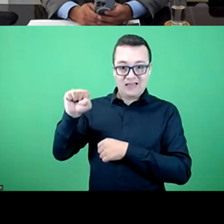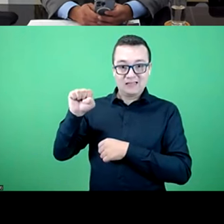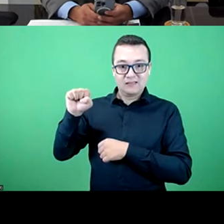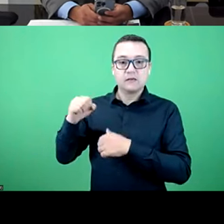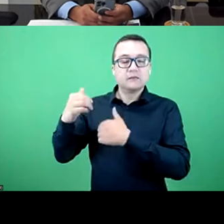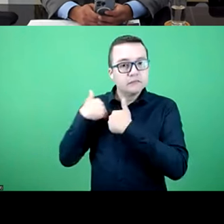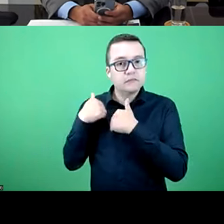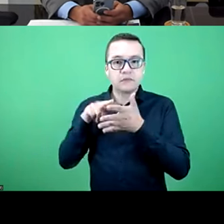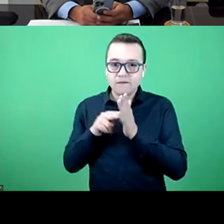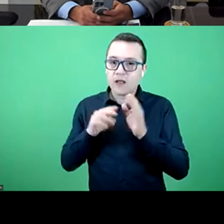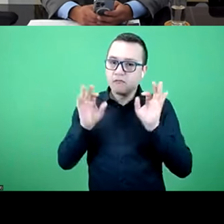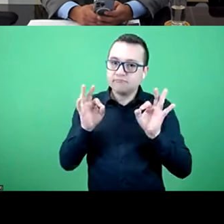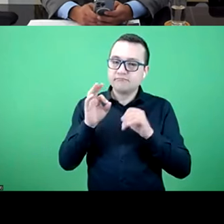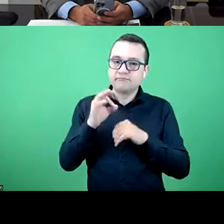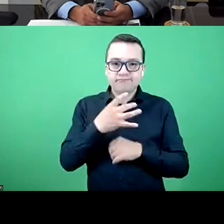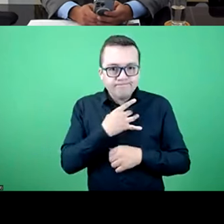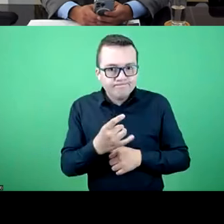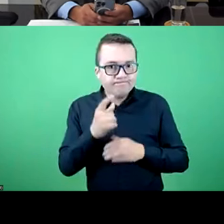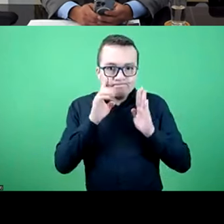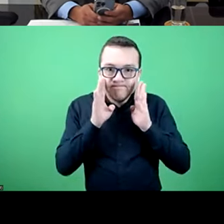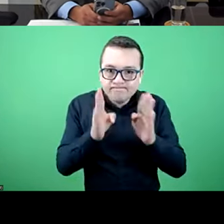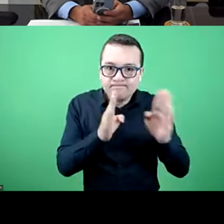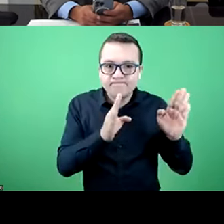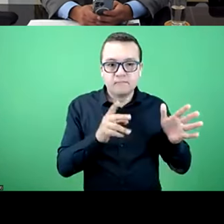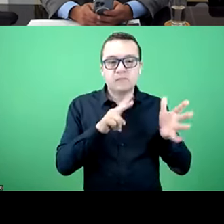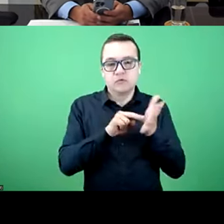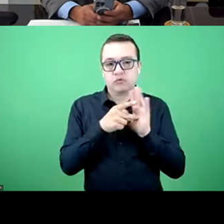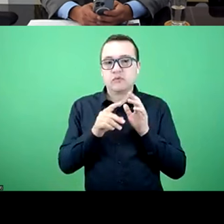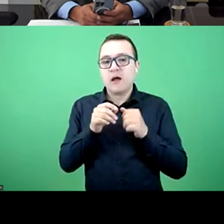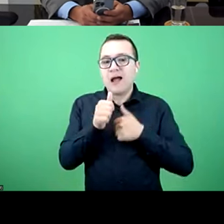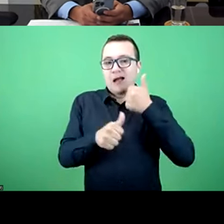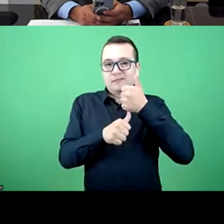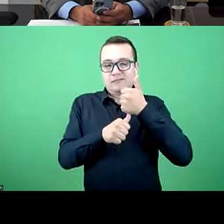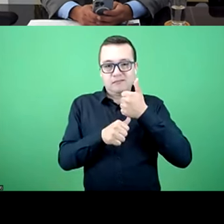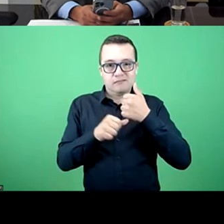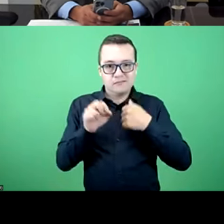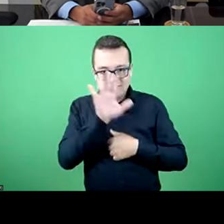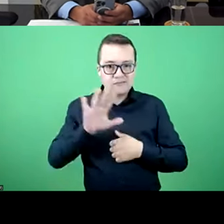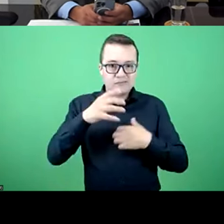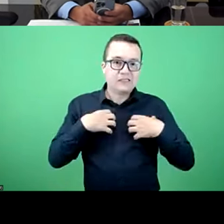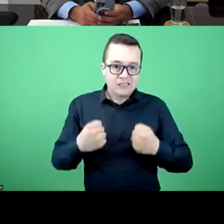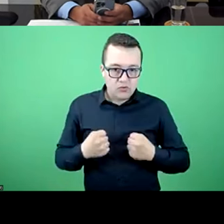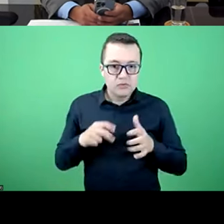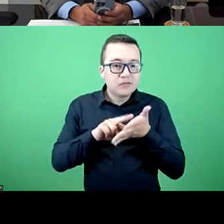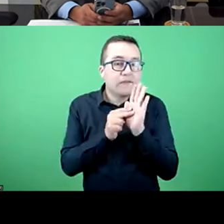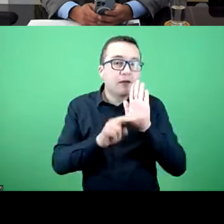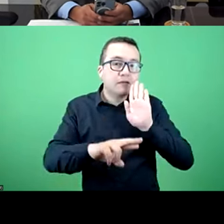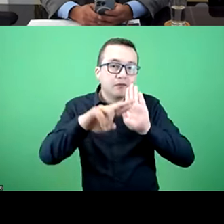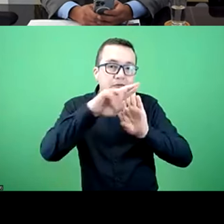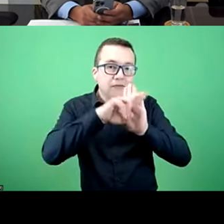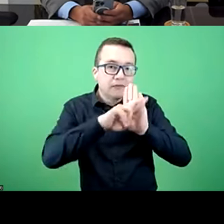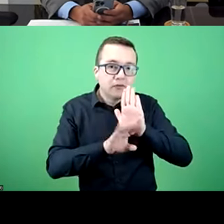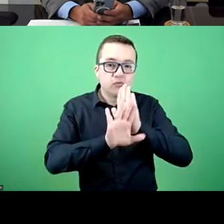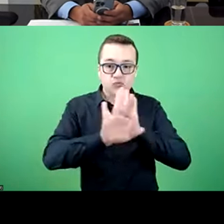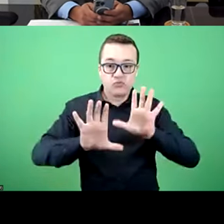agency for private health insurance has a mandate to defend these users in